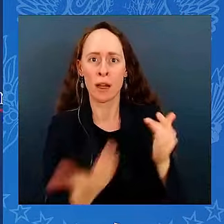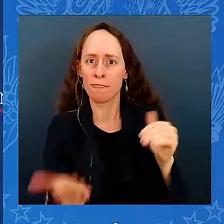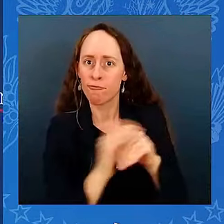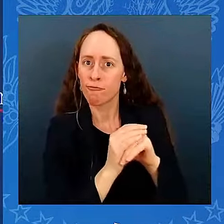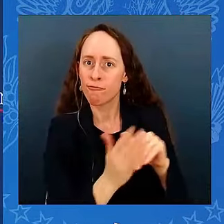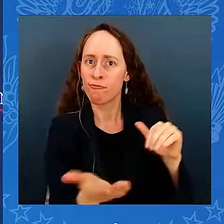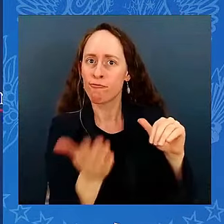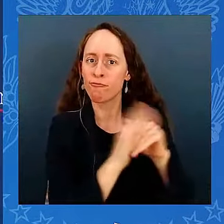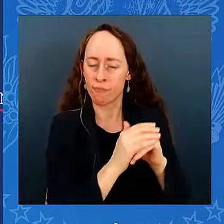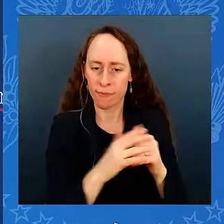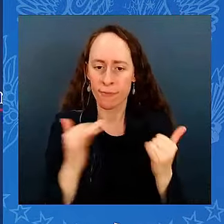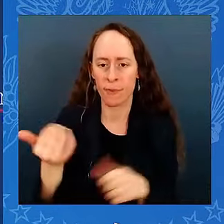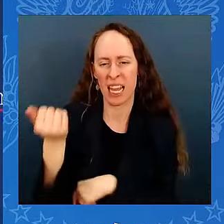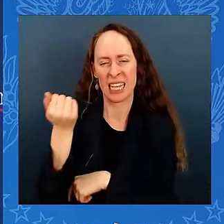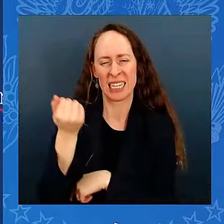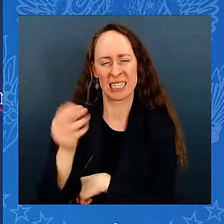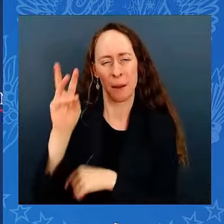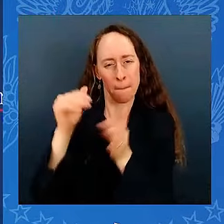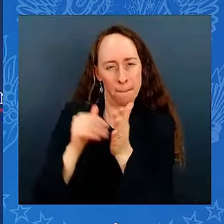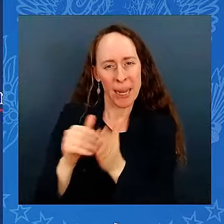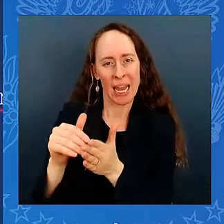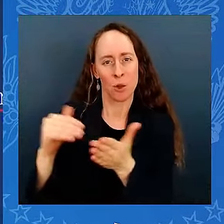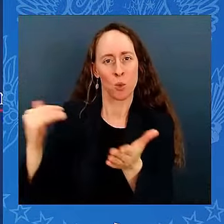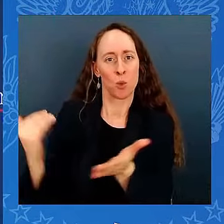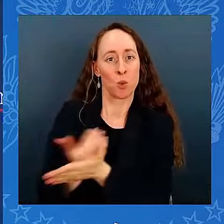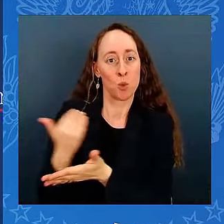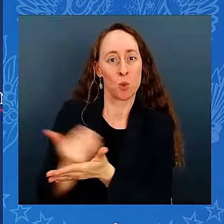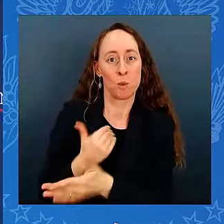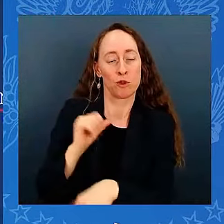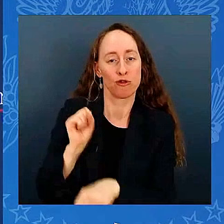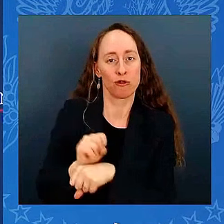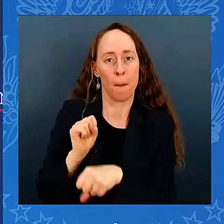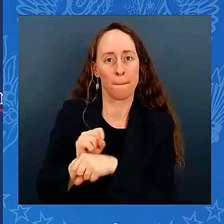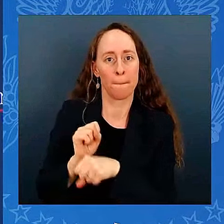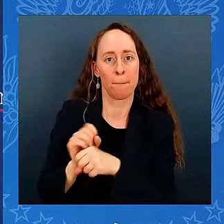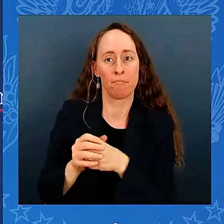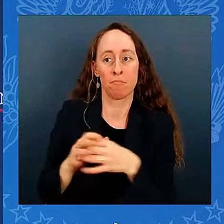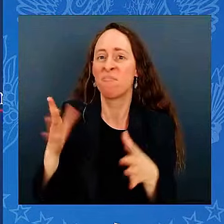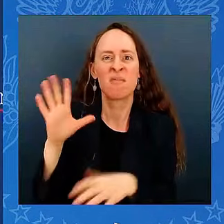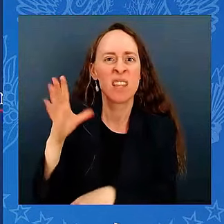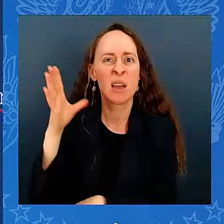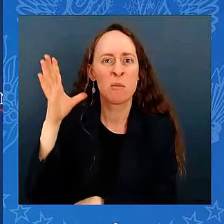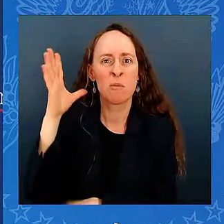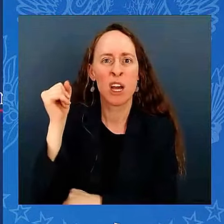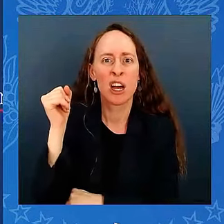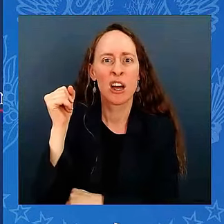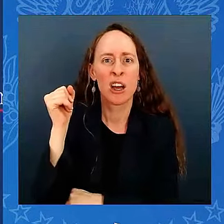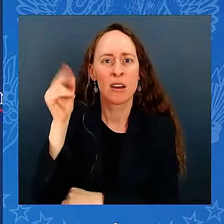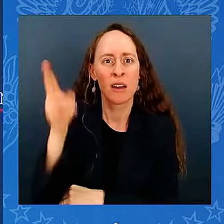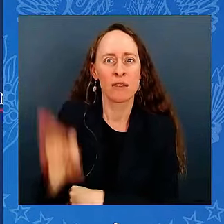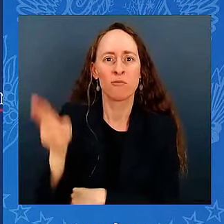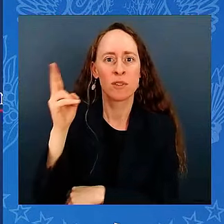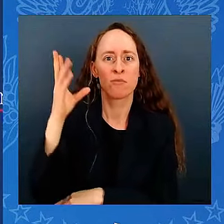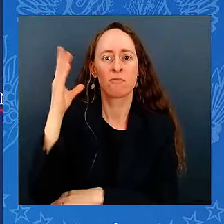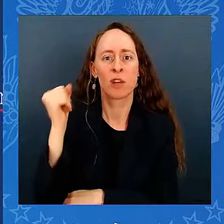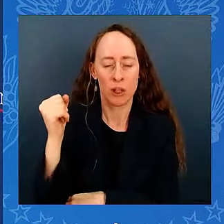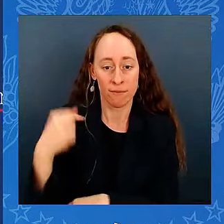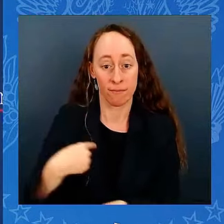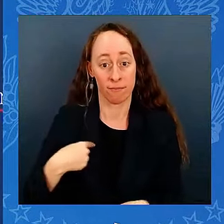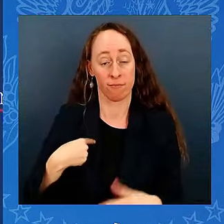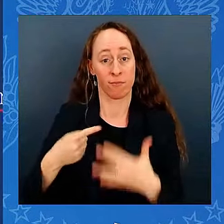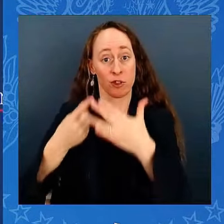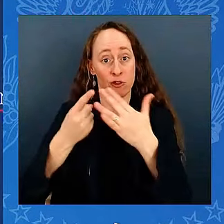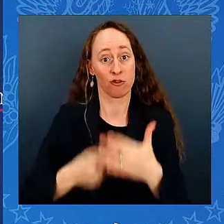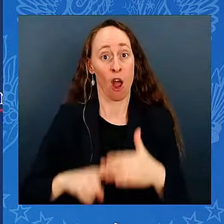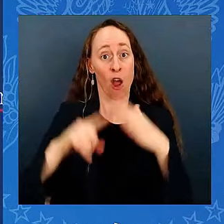When I took office, more than 2 million women left the workforce due to the pandemic. If you listen to these other guys, they think